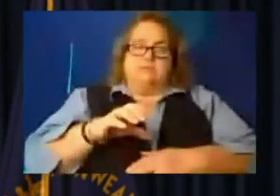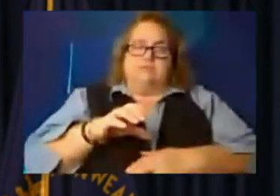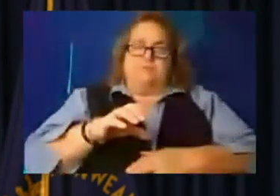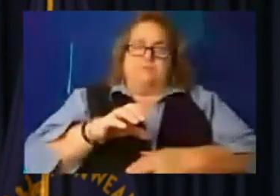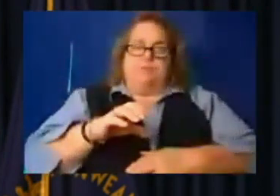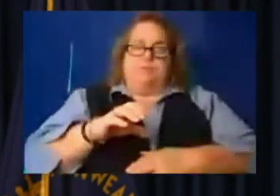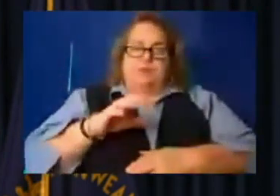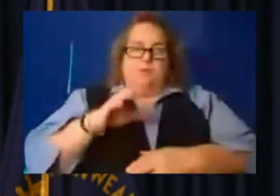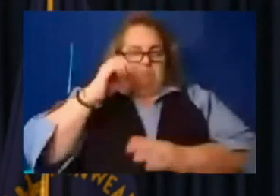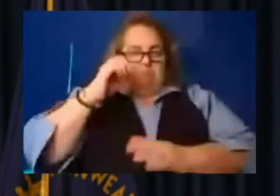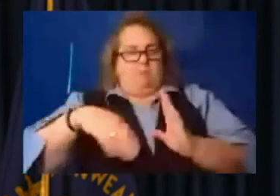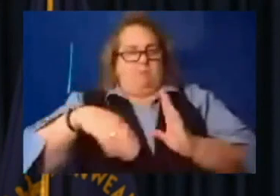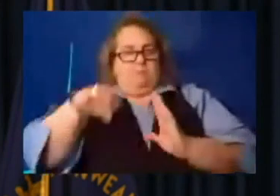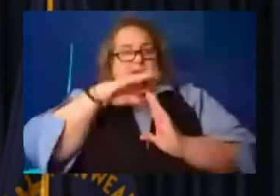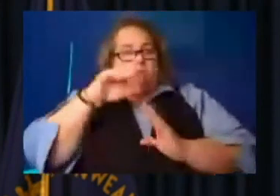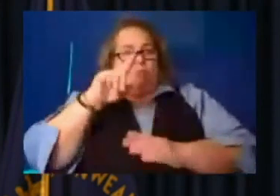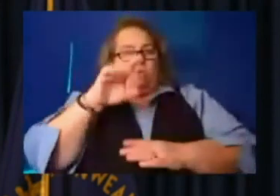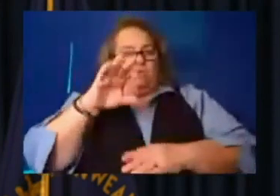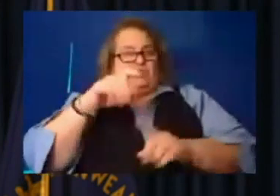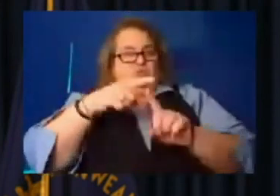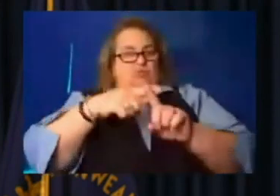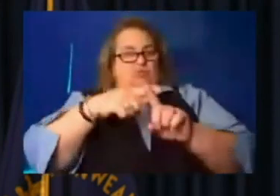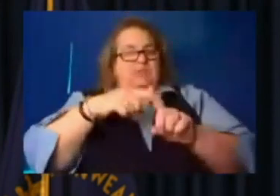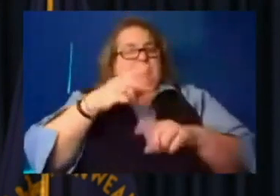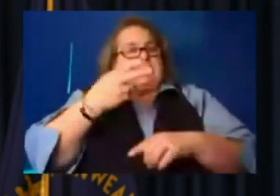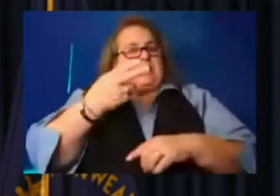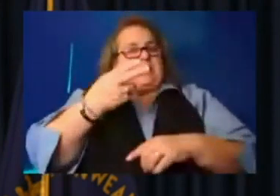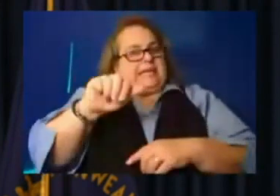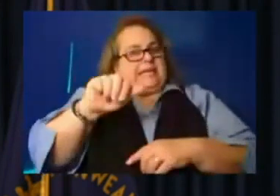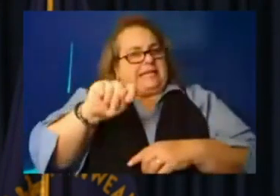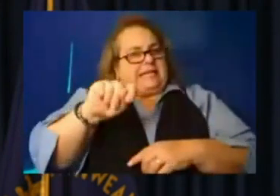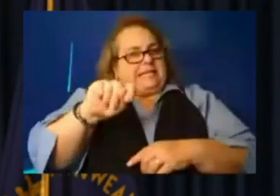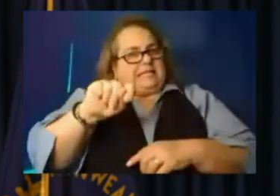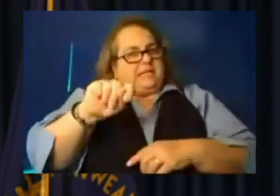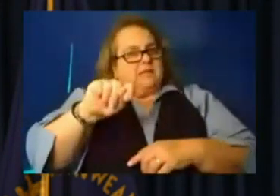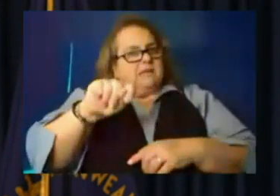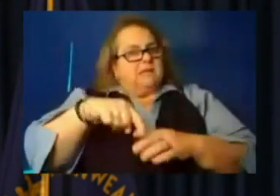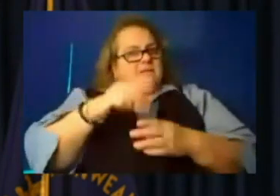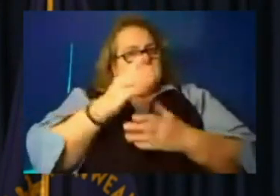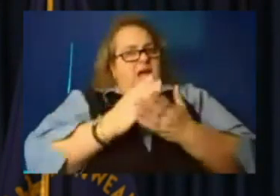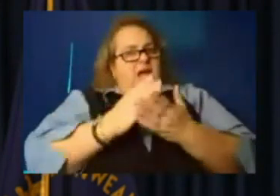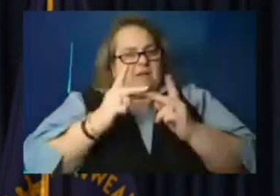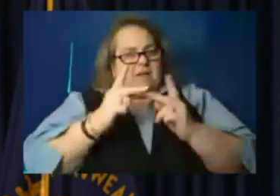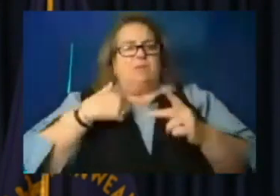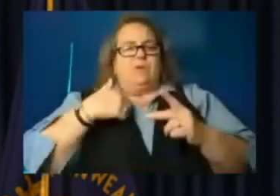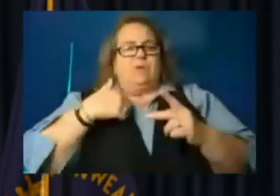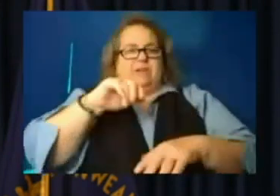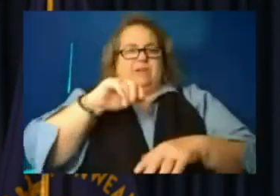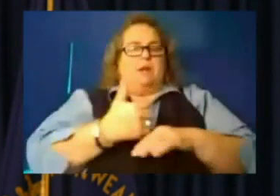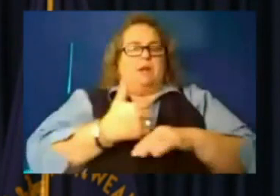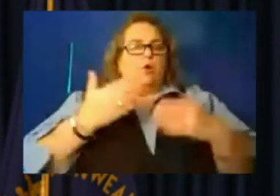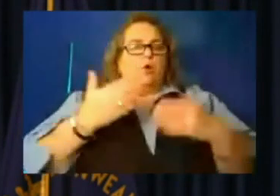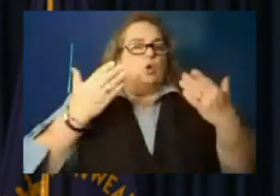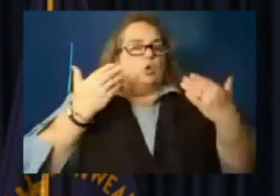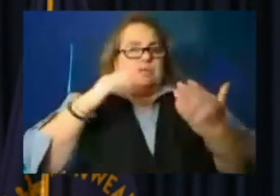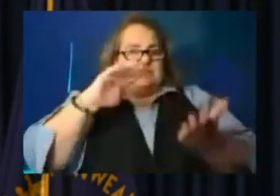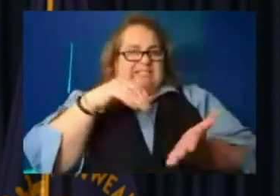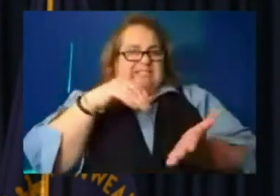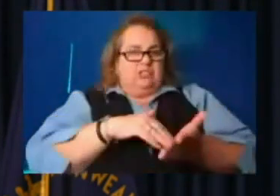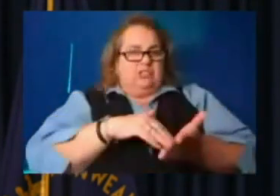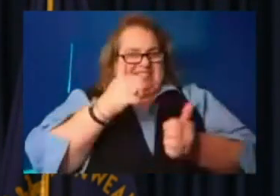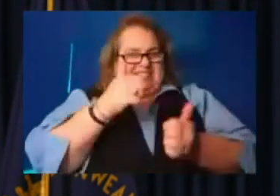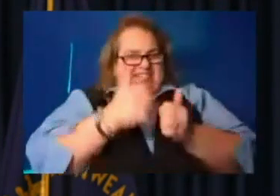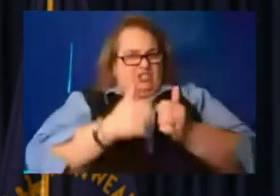100 degree in some locations. That's why we have set up cooling centers in each of these areas.